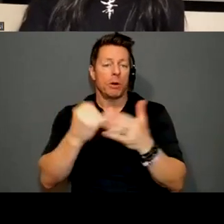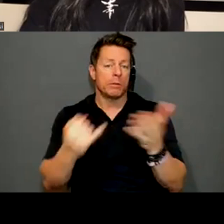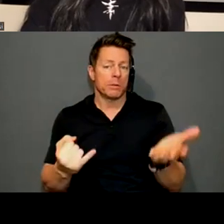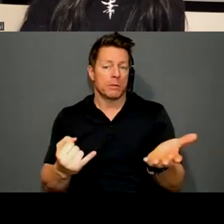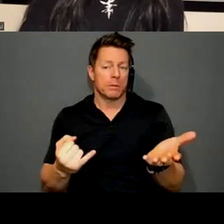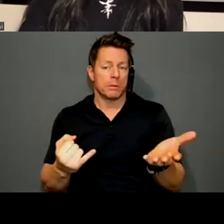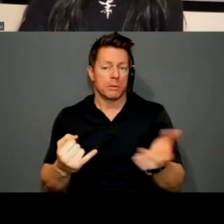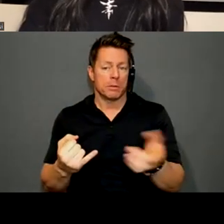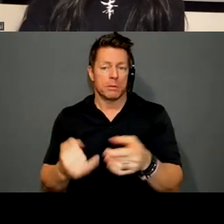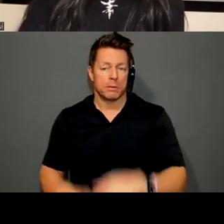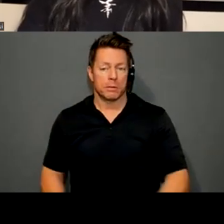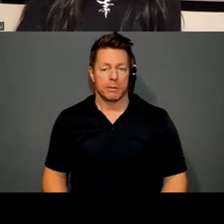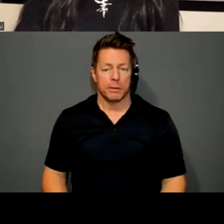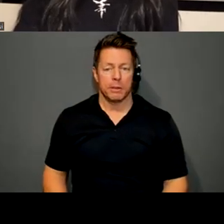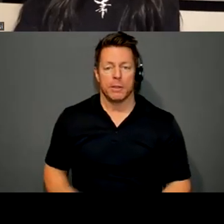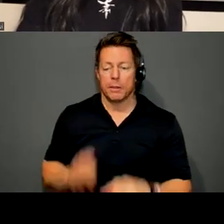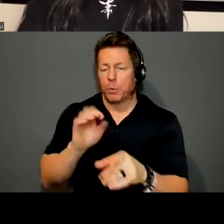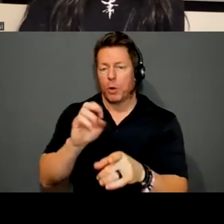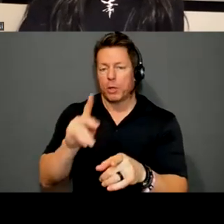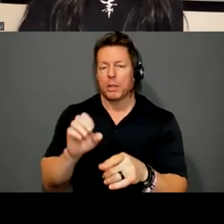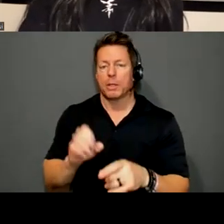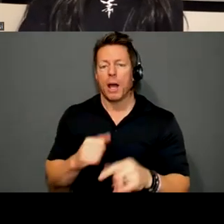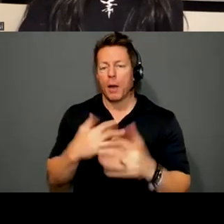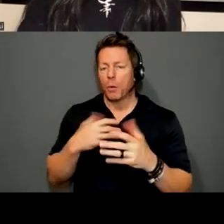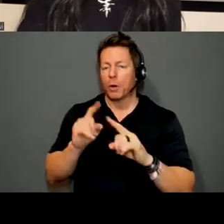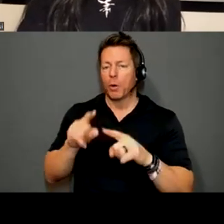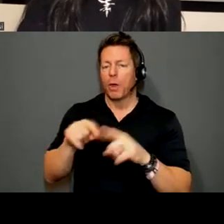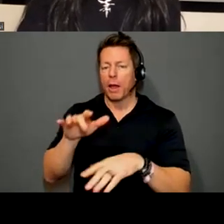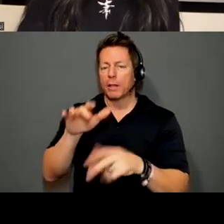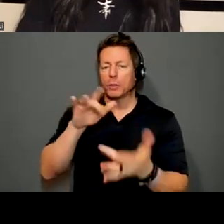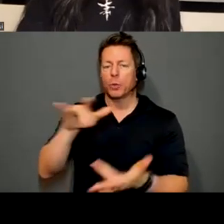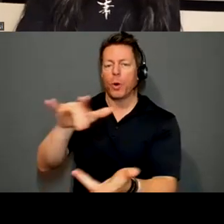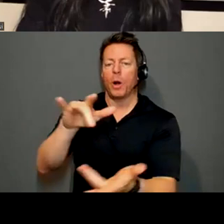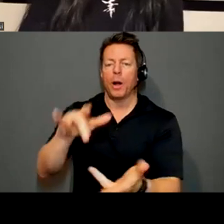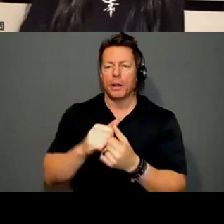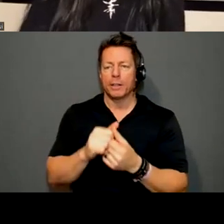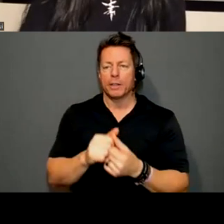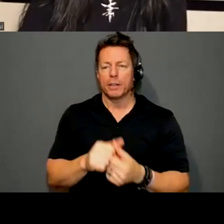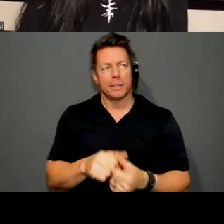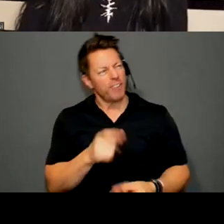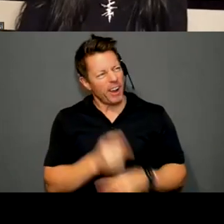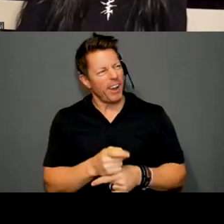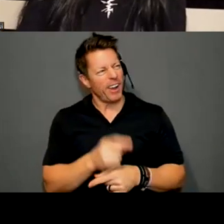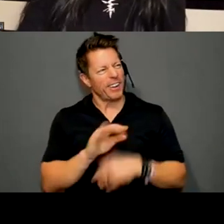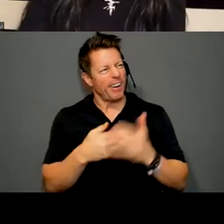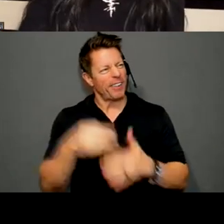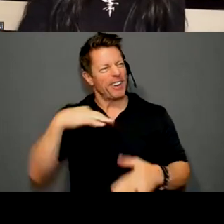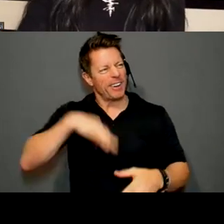I would do, I want to do that. I want to go on that tour. Right? I think we would all benefit.